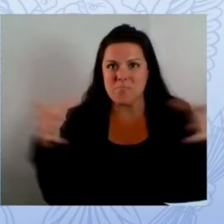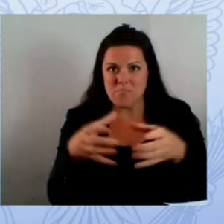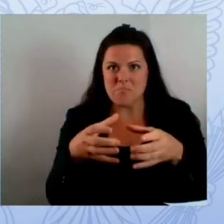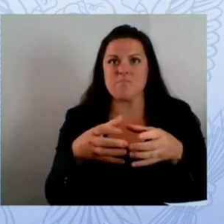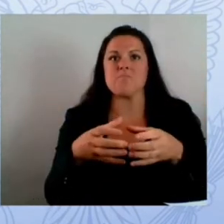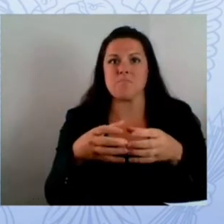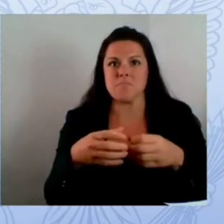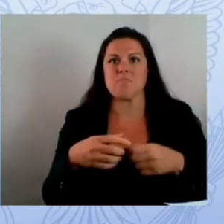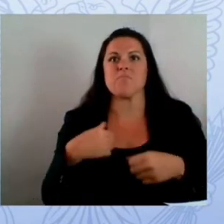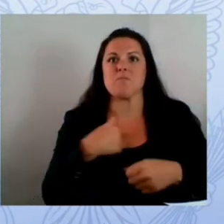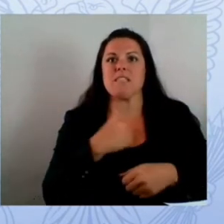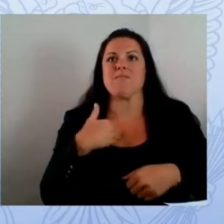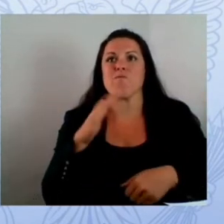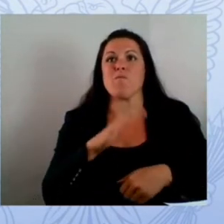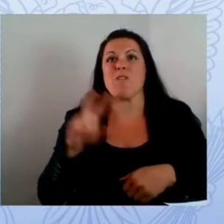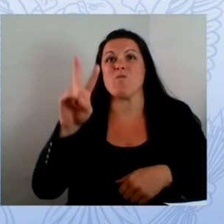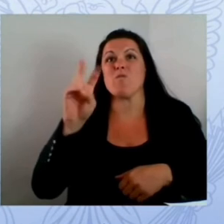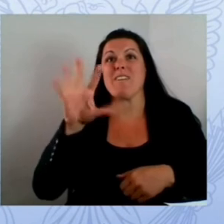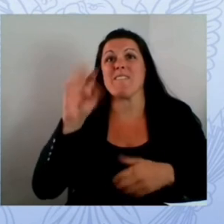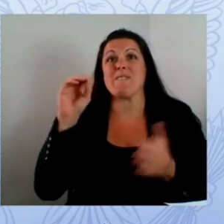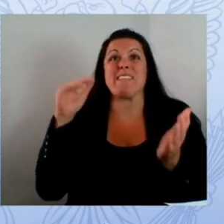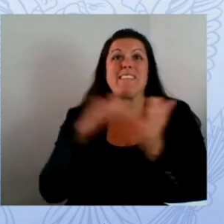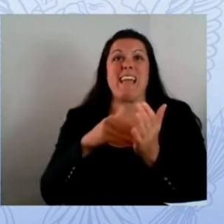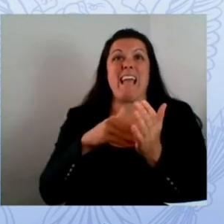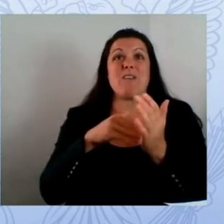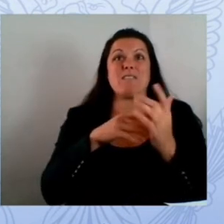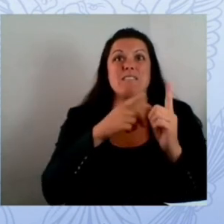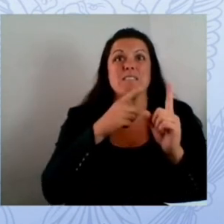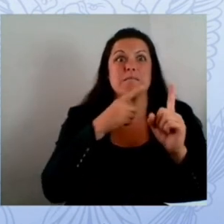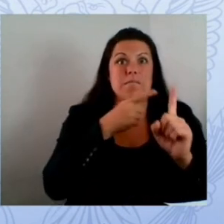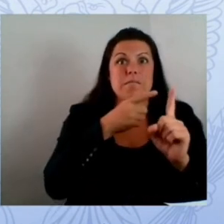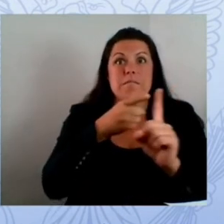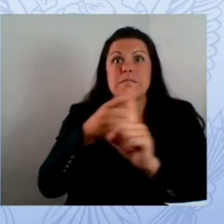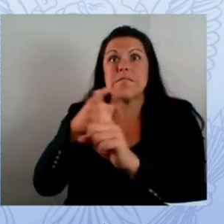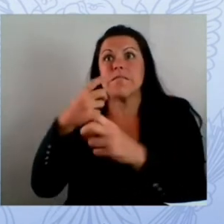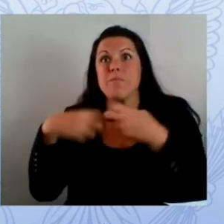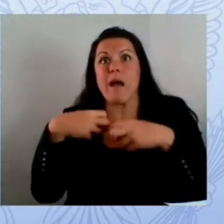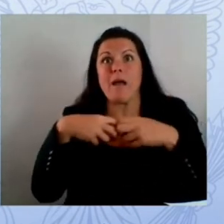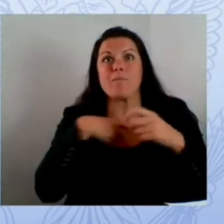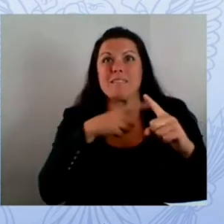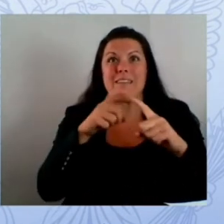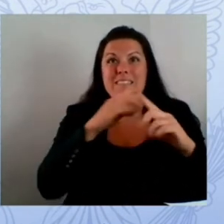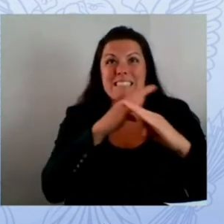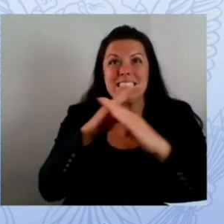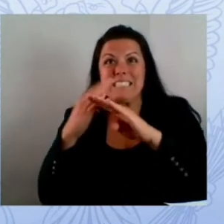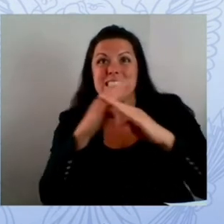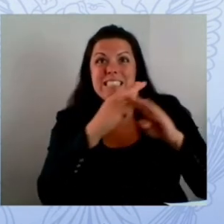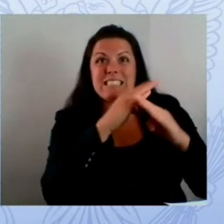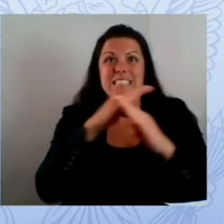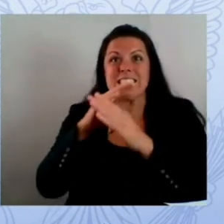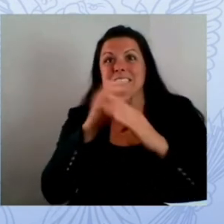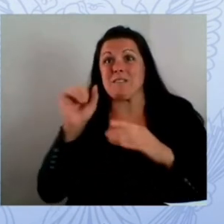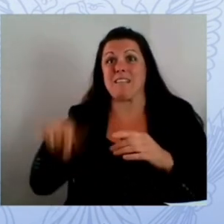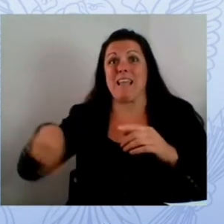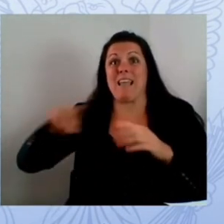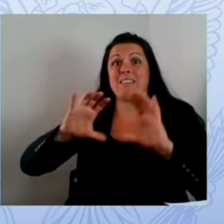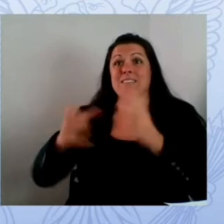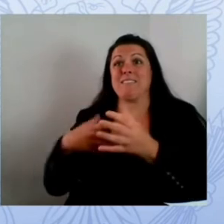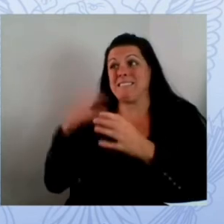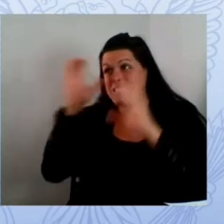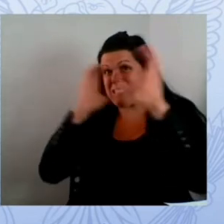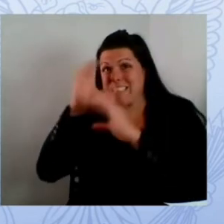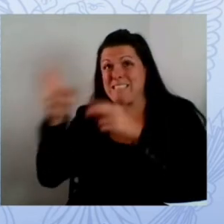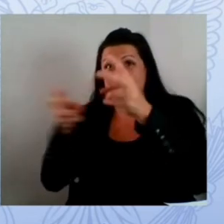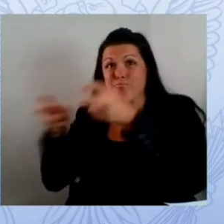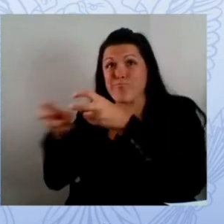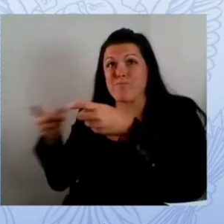we've taken a very strong role on education and training that really starts with the state under our governor's leadership we've passed the